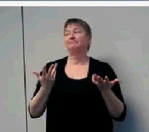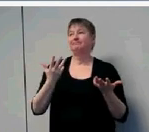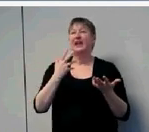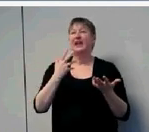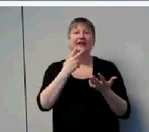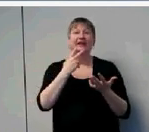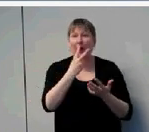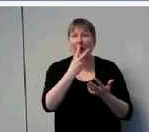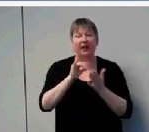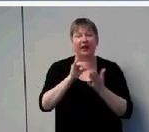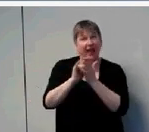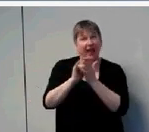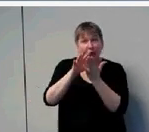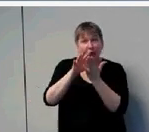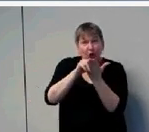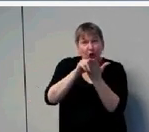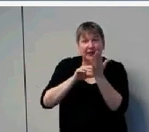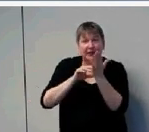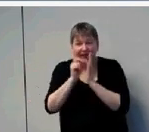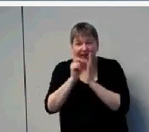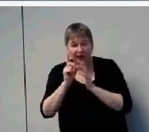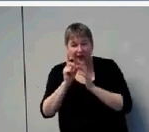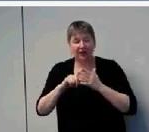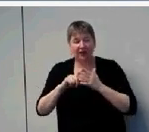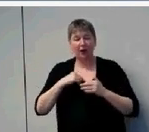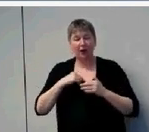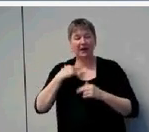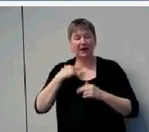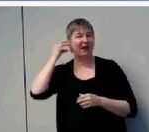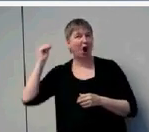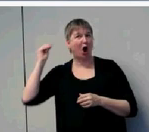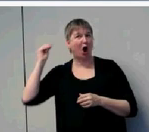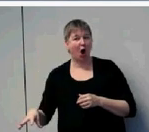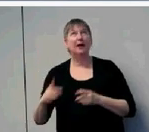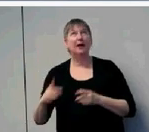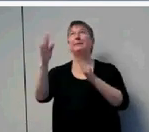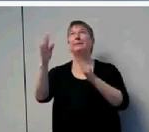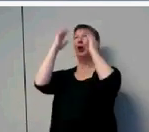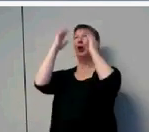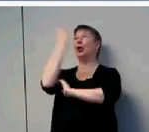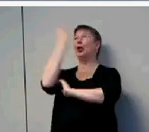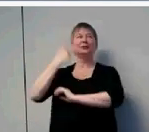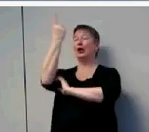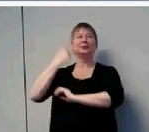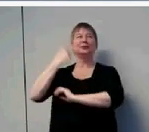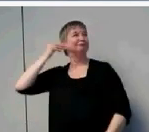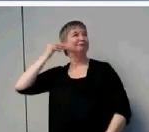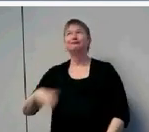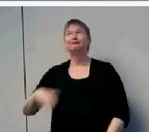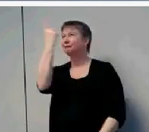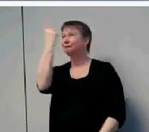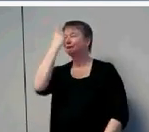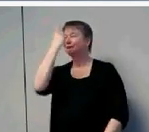cause effect. And they discover if I pull it out, adults come and pay a lot of attention. So these developmental